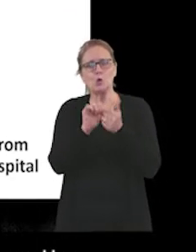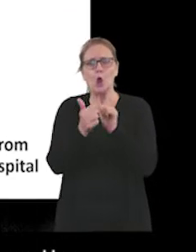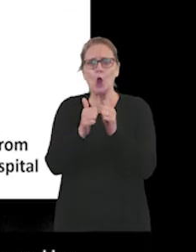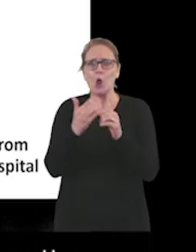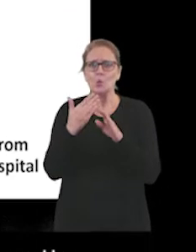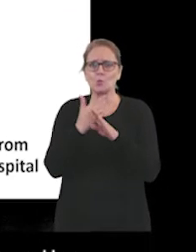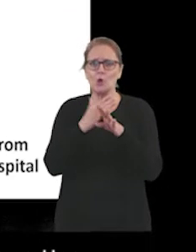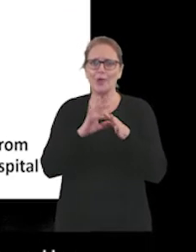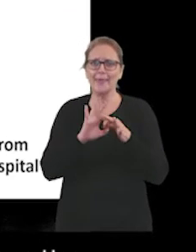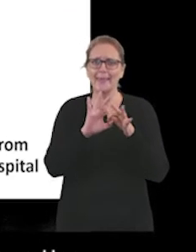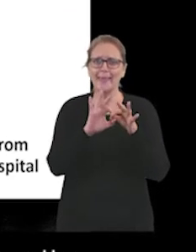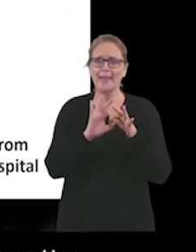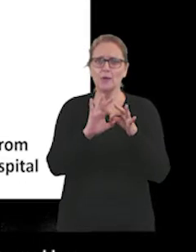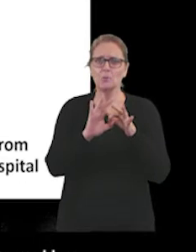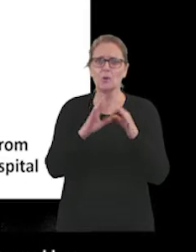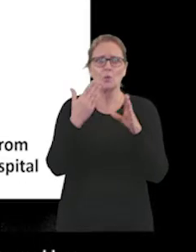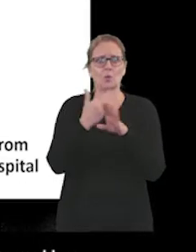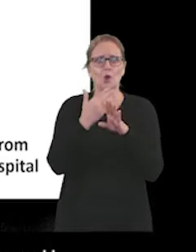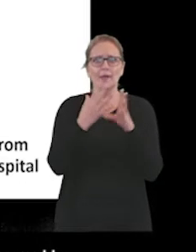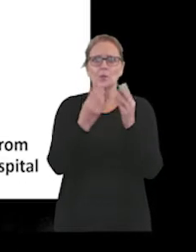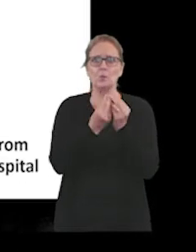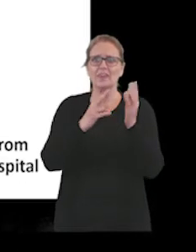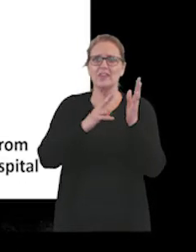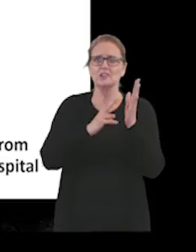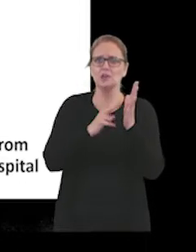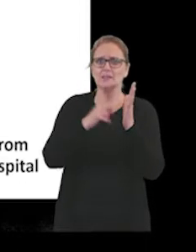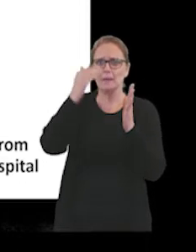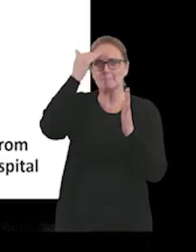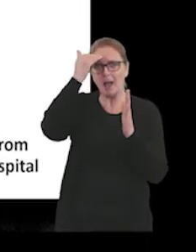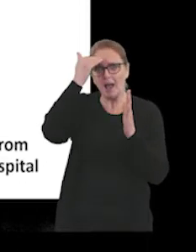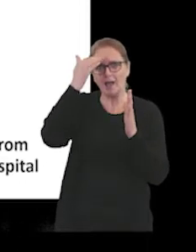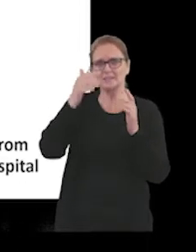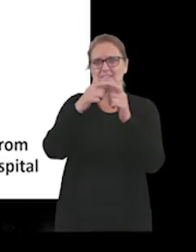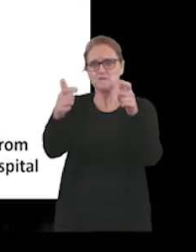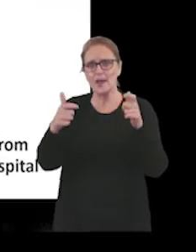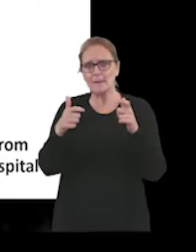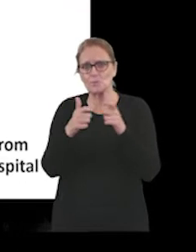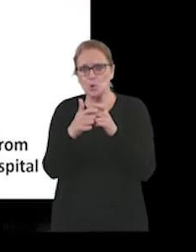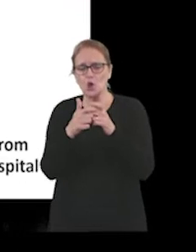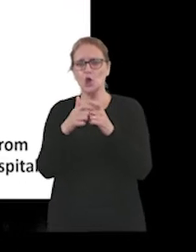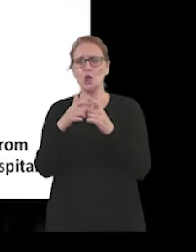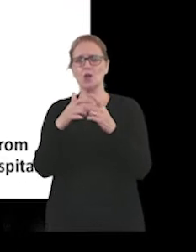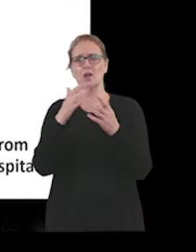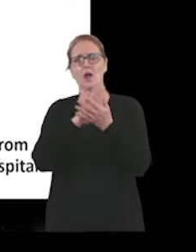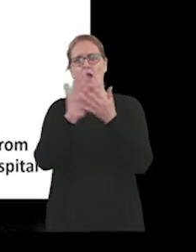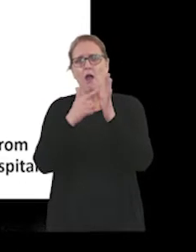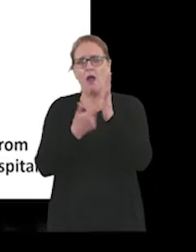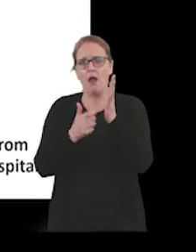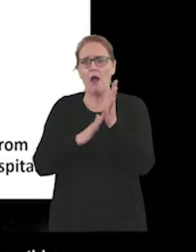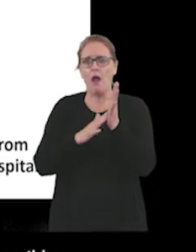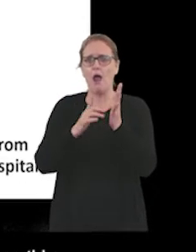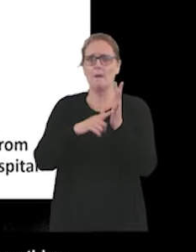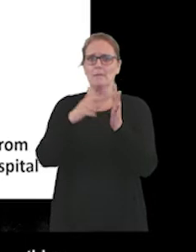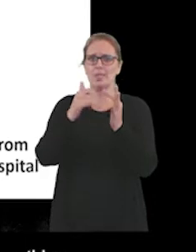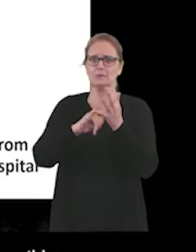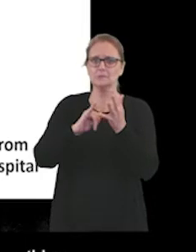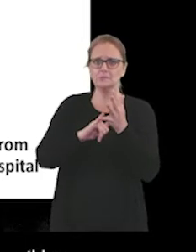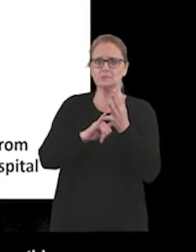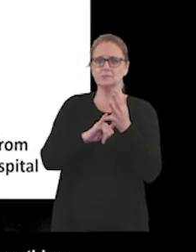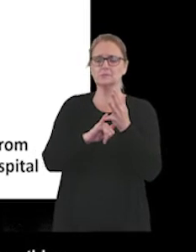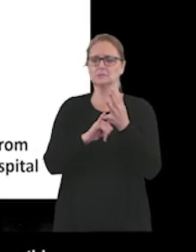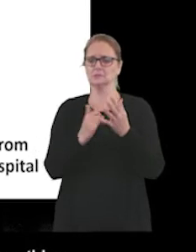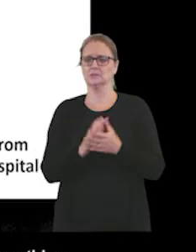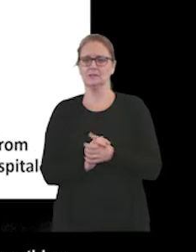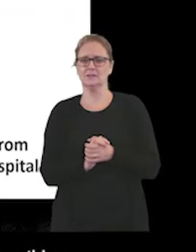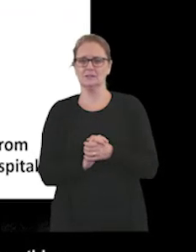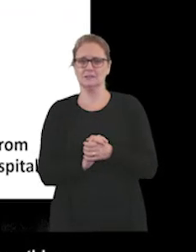Nottingham Mind, Turning Point framework and Harmless to support and run these sanctuaries. And again, and I think